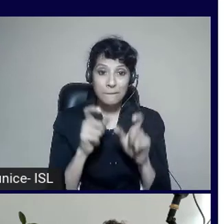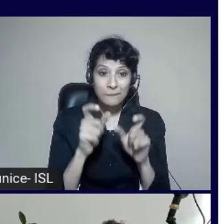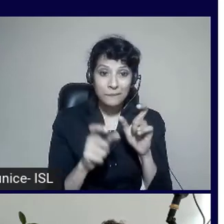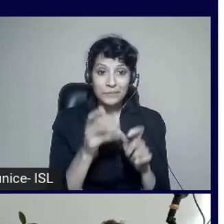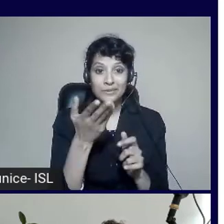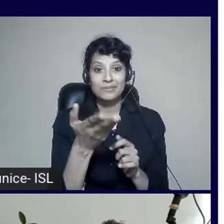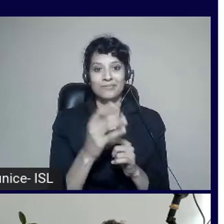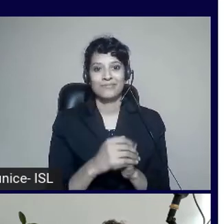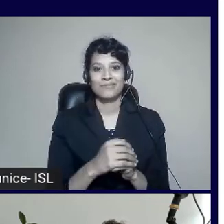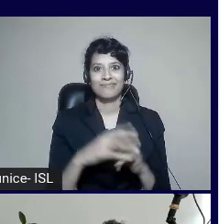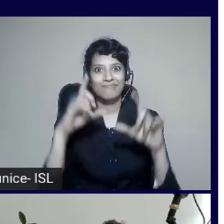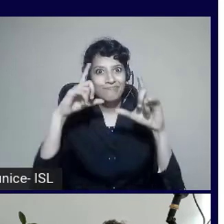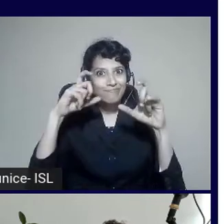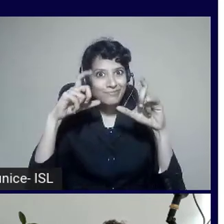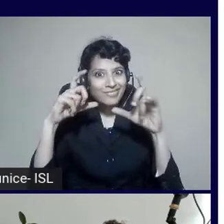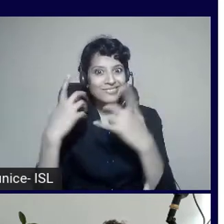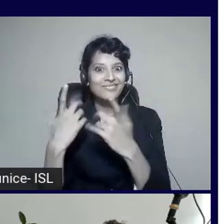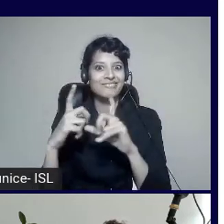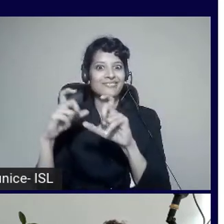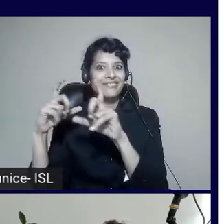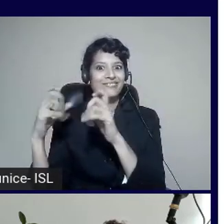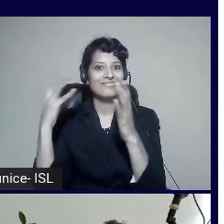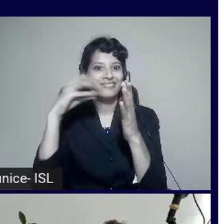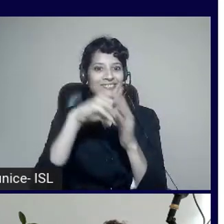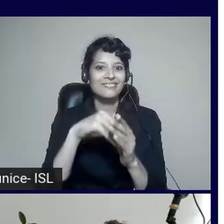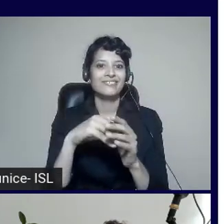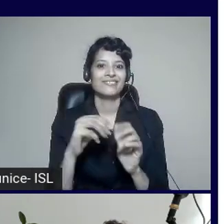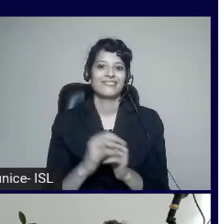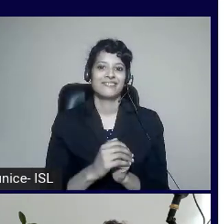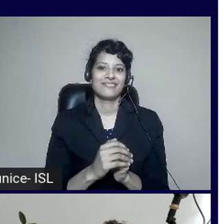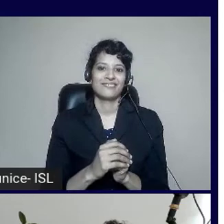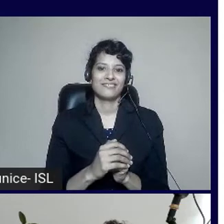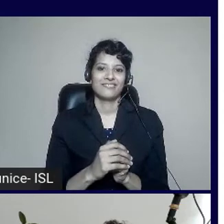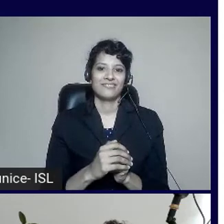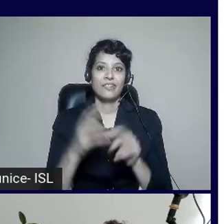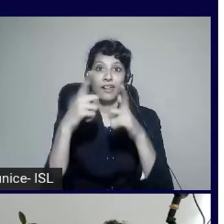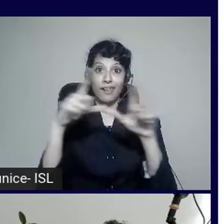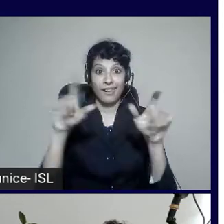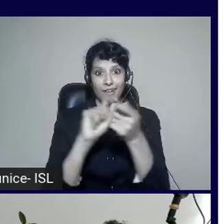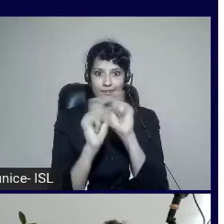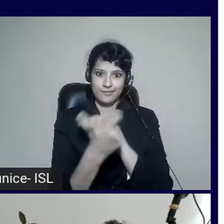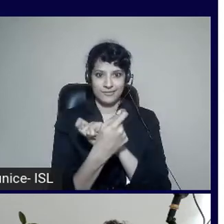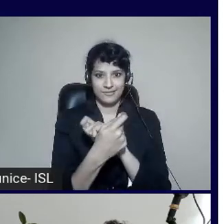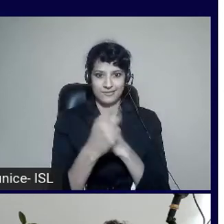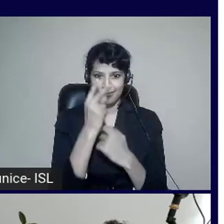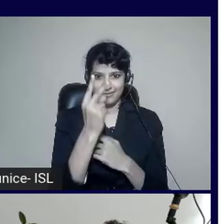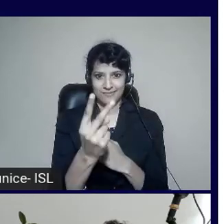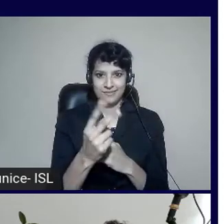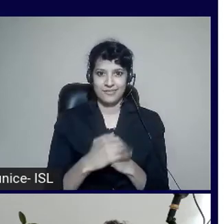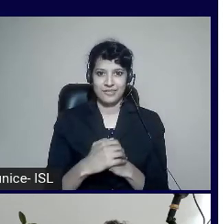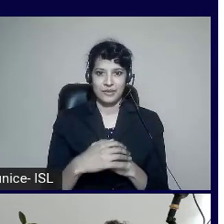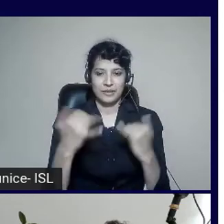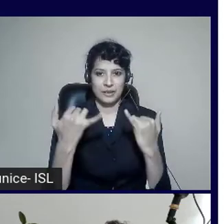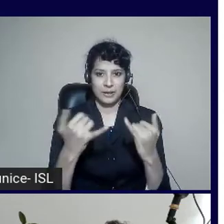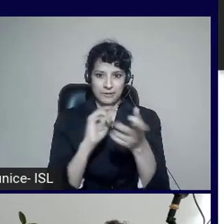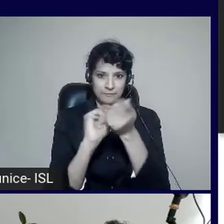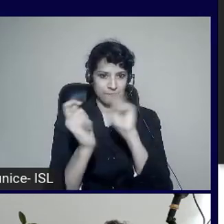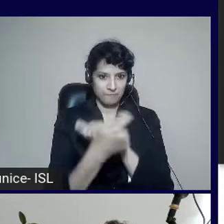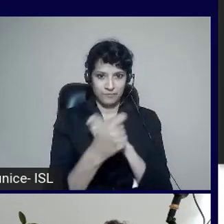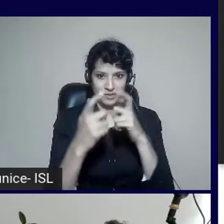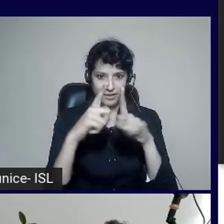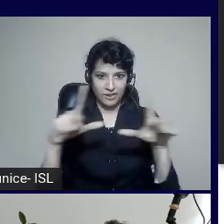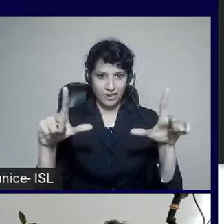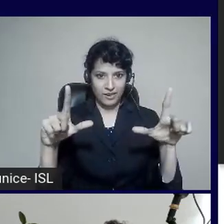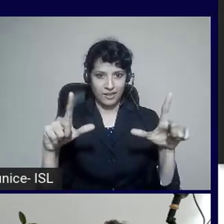actually get a visual representation. But I want to change the language here. So I can, and now I'm going to go change the line